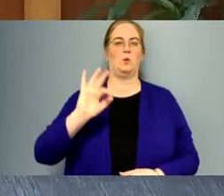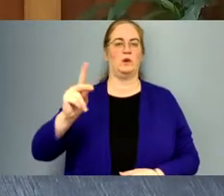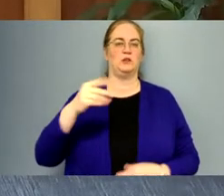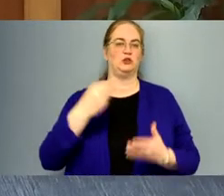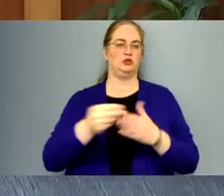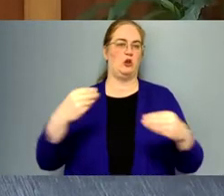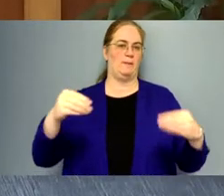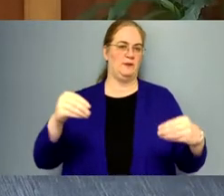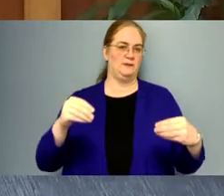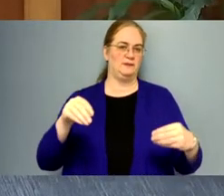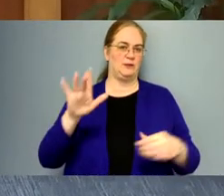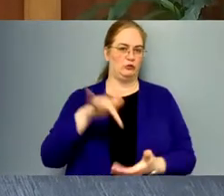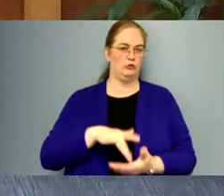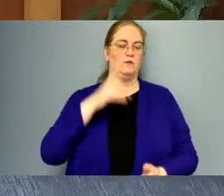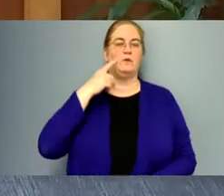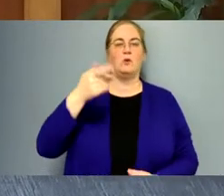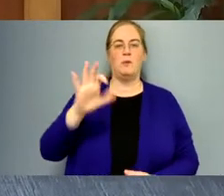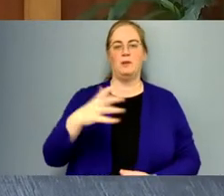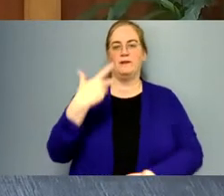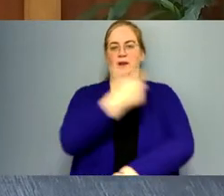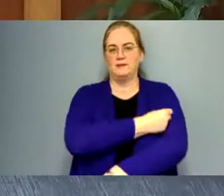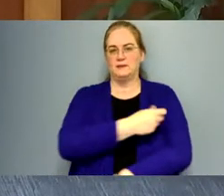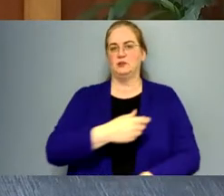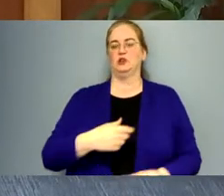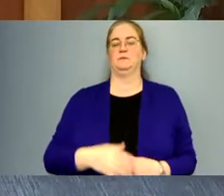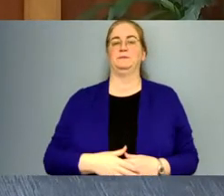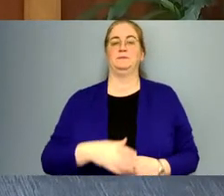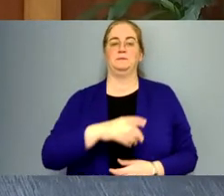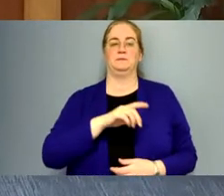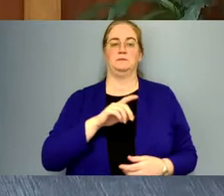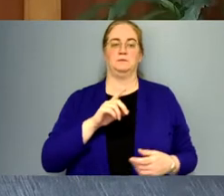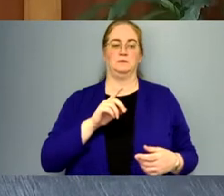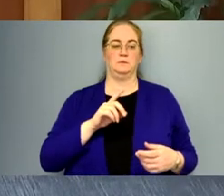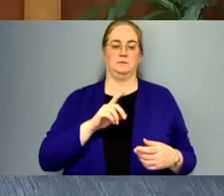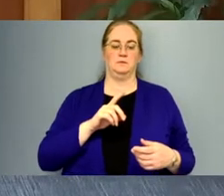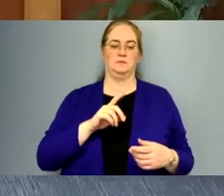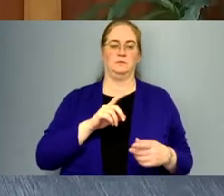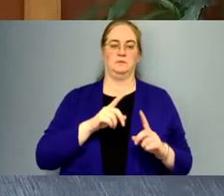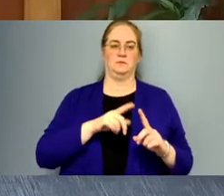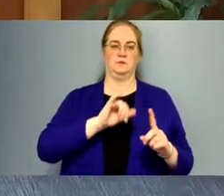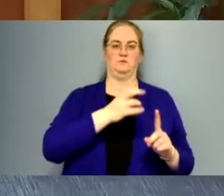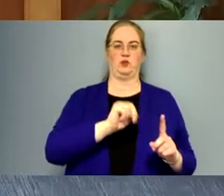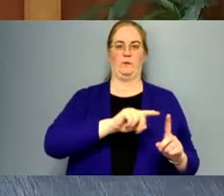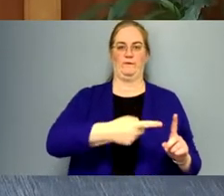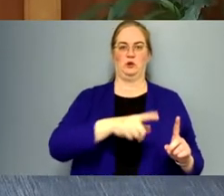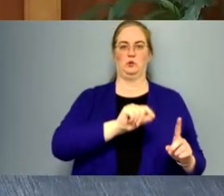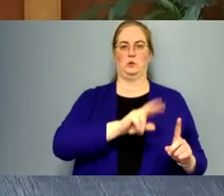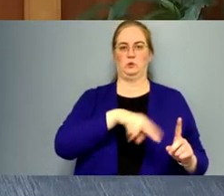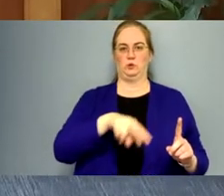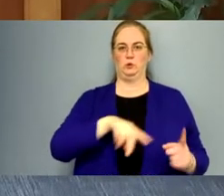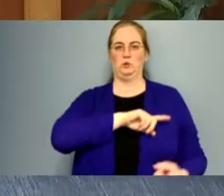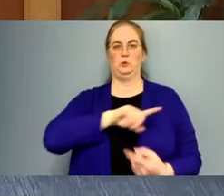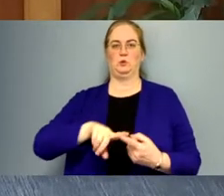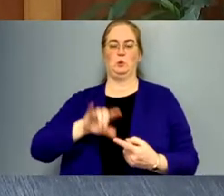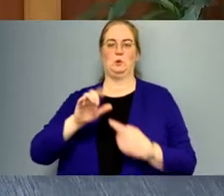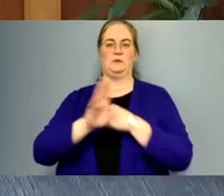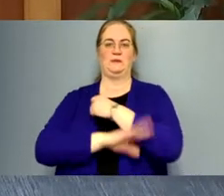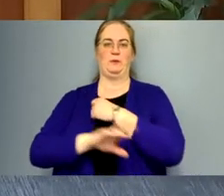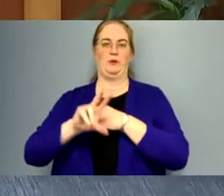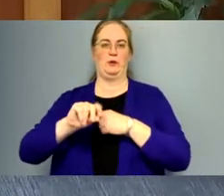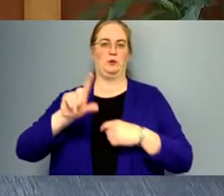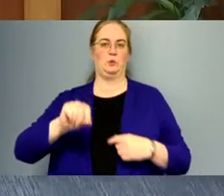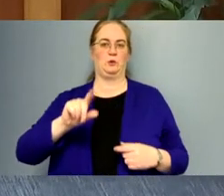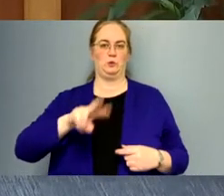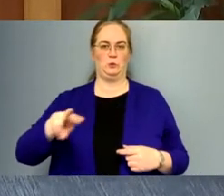square shopping center for public vaccination administration, uh, from January 1st, 2022 to September 30th,